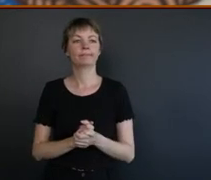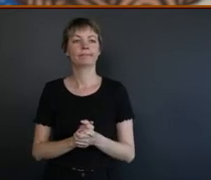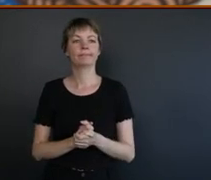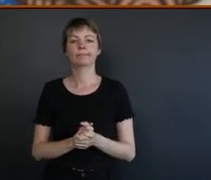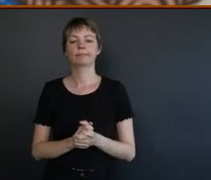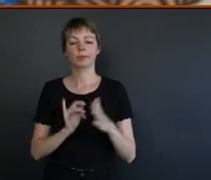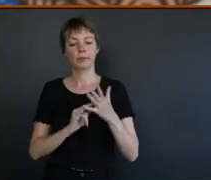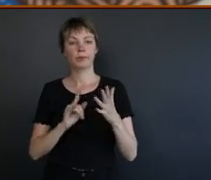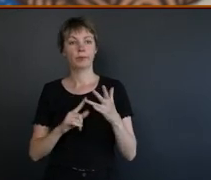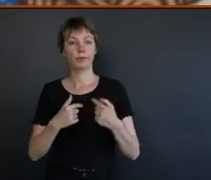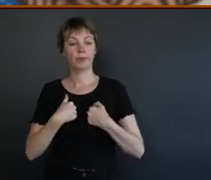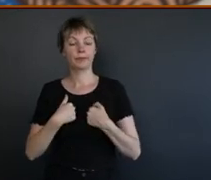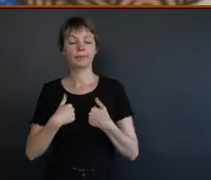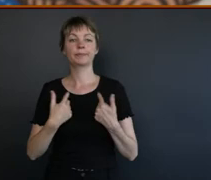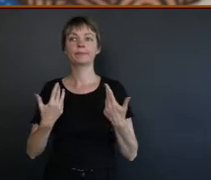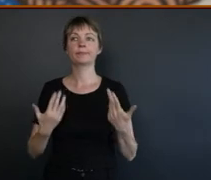together, my...